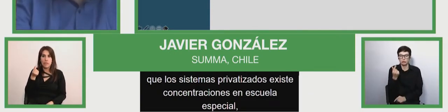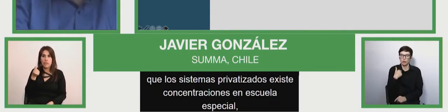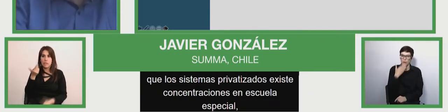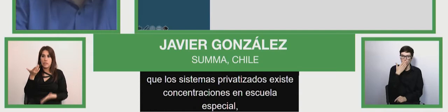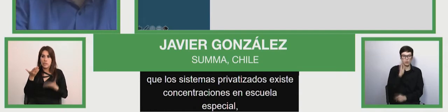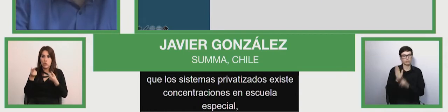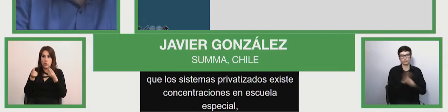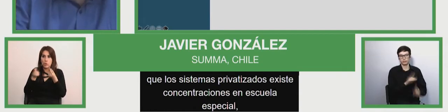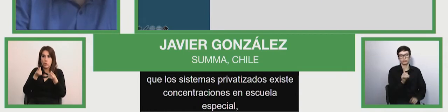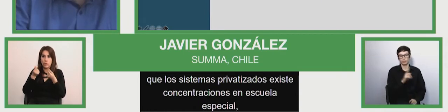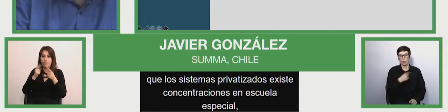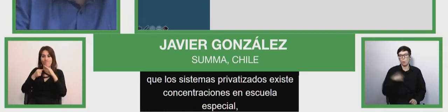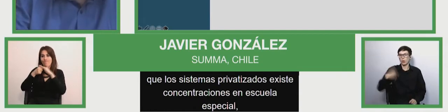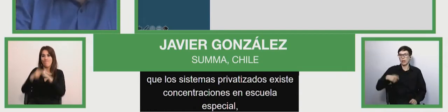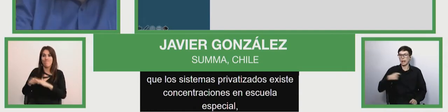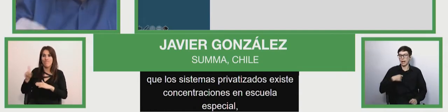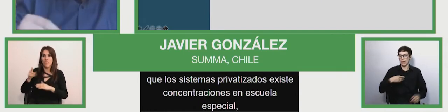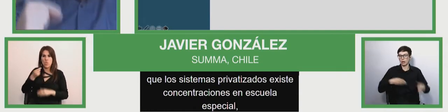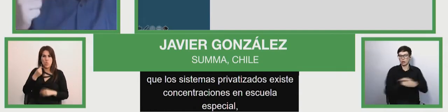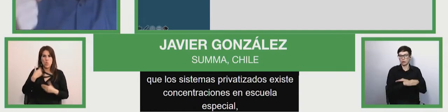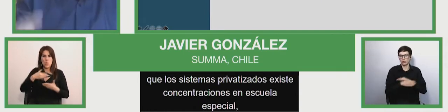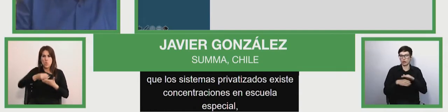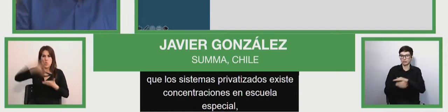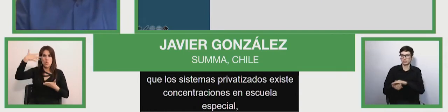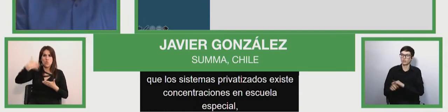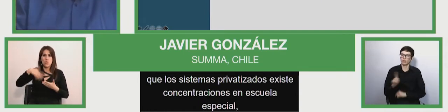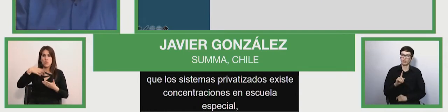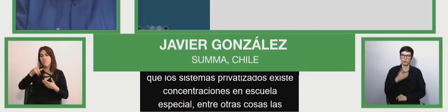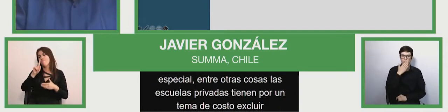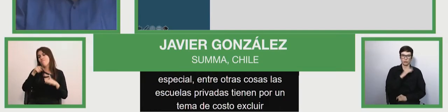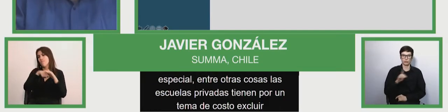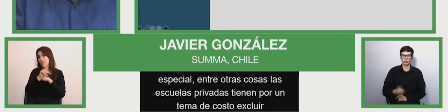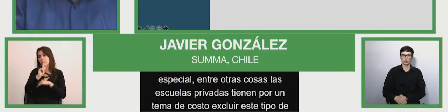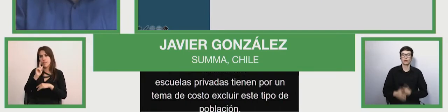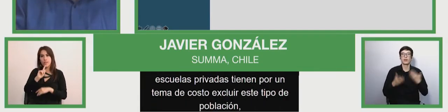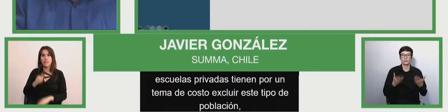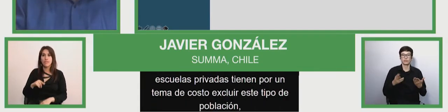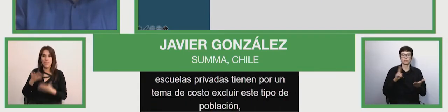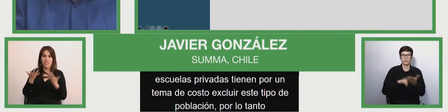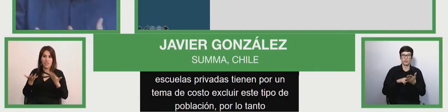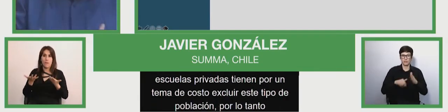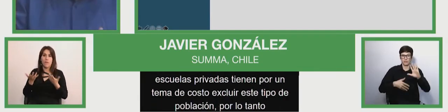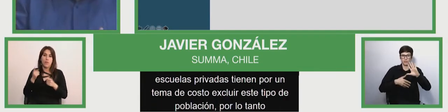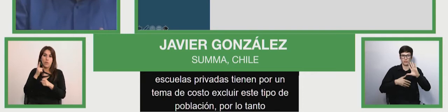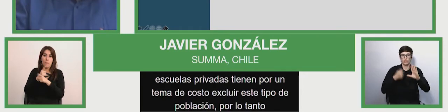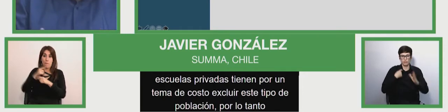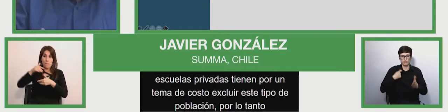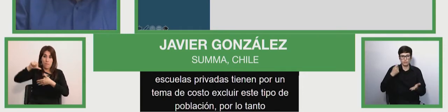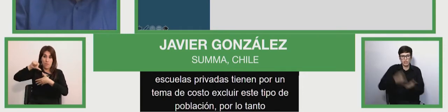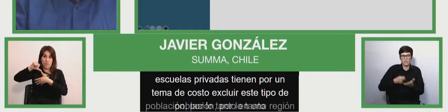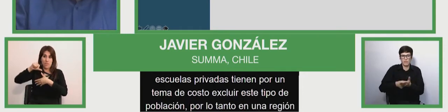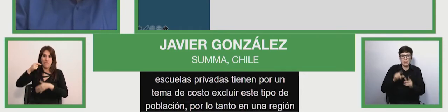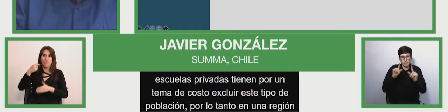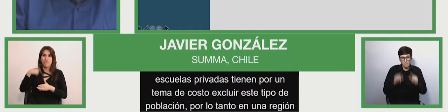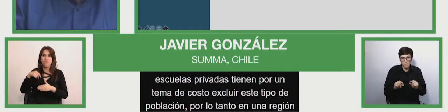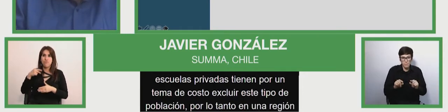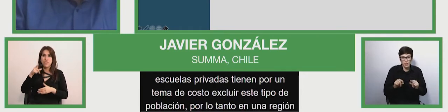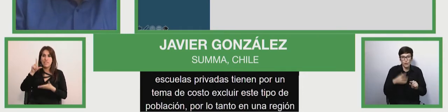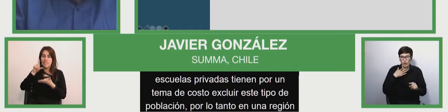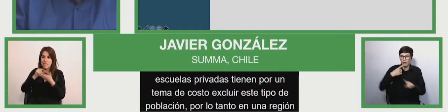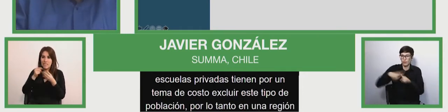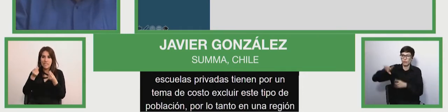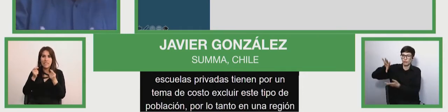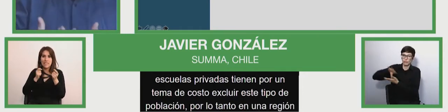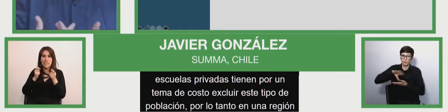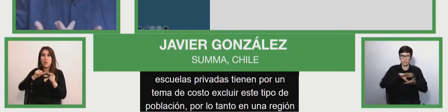of population. So where we have invested or less than we have invested by OECD,